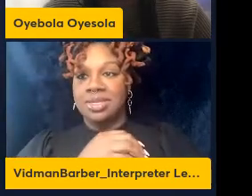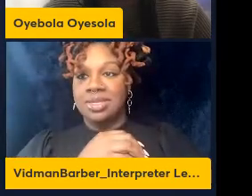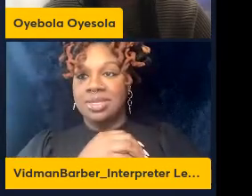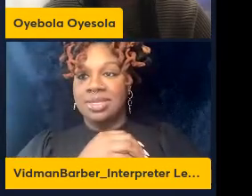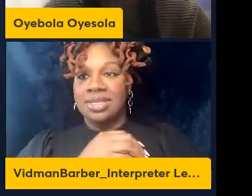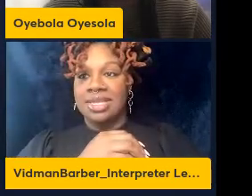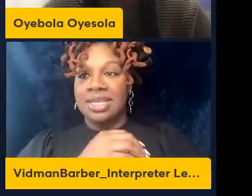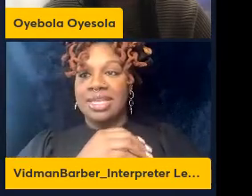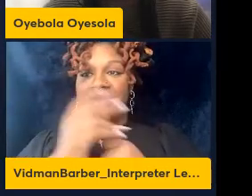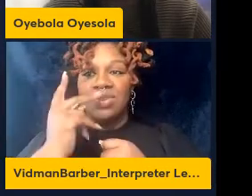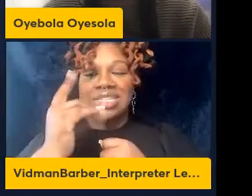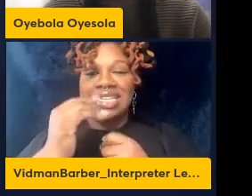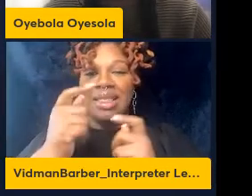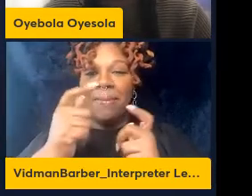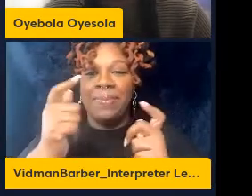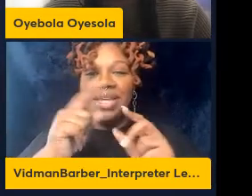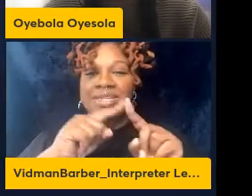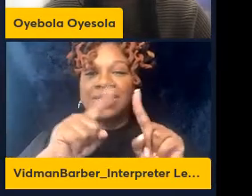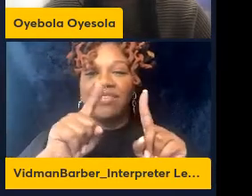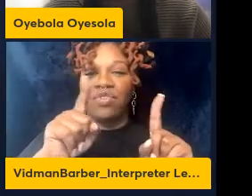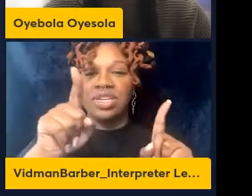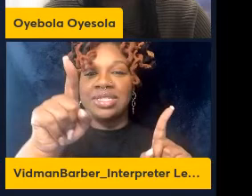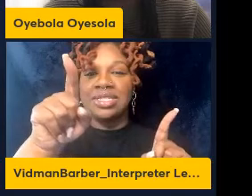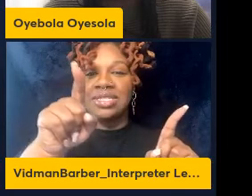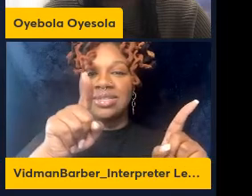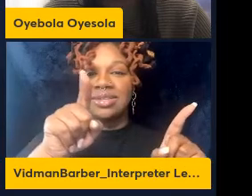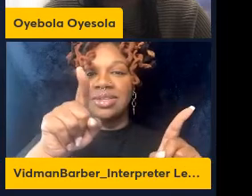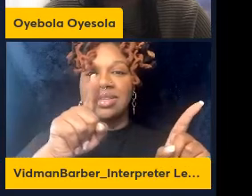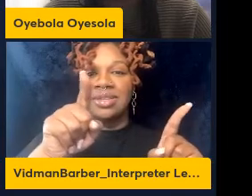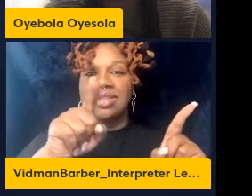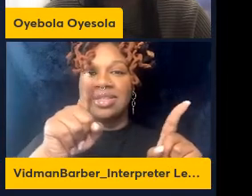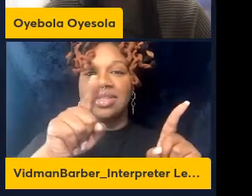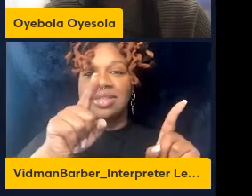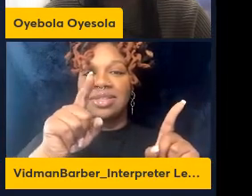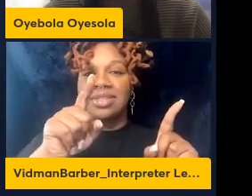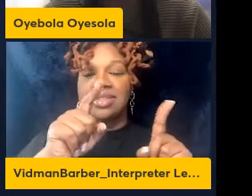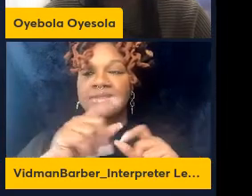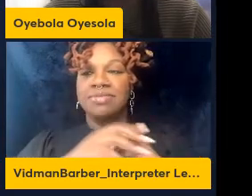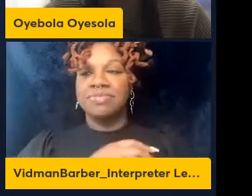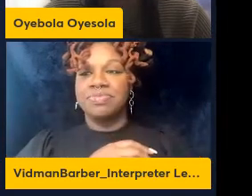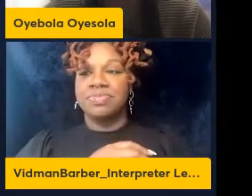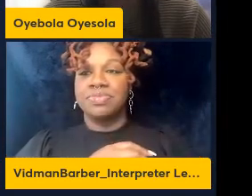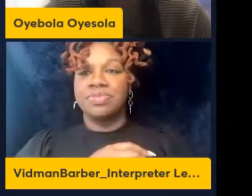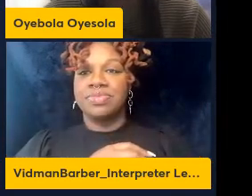big difference that we see in the lab it's no longer there when mice are rewarded